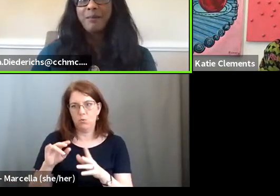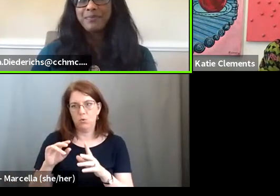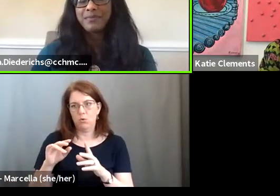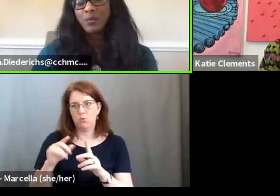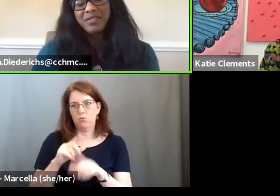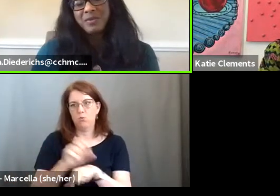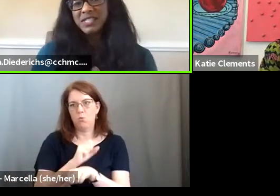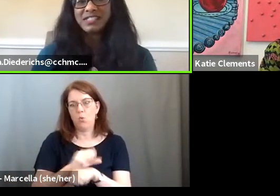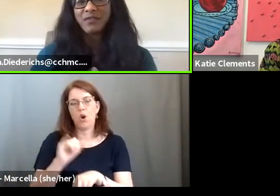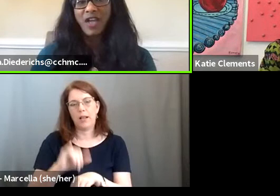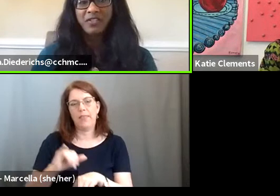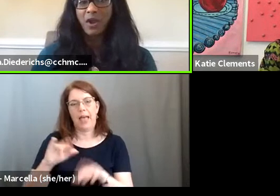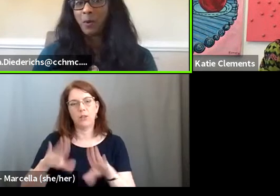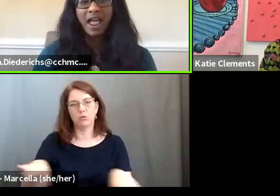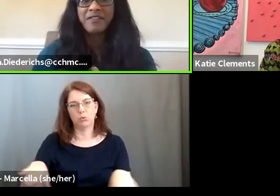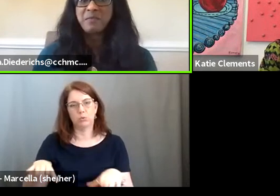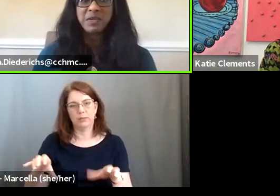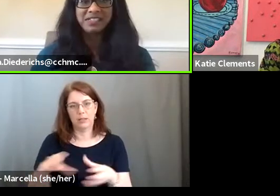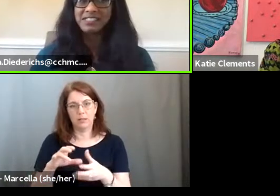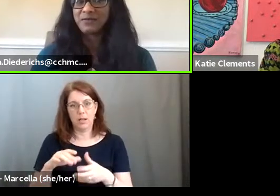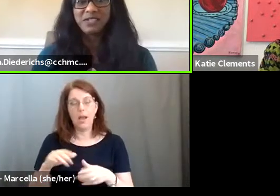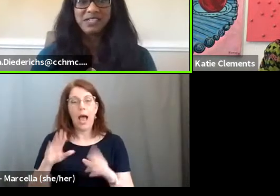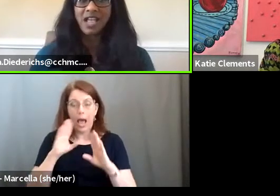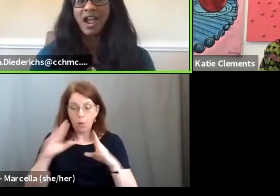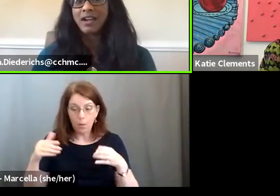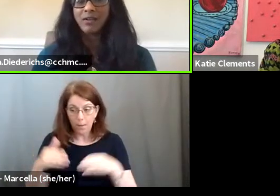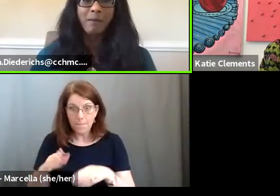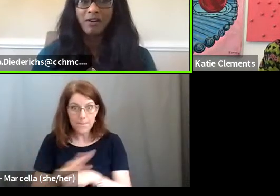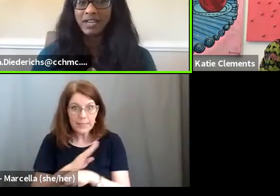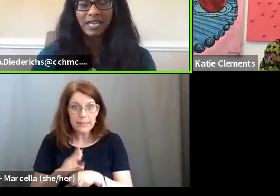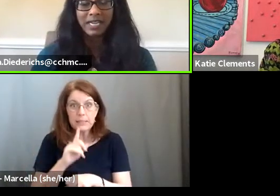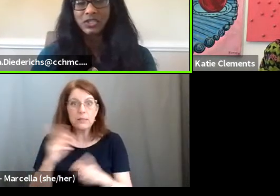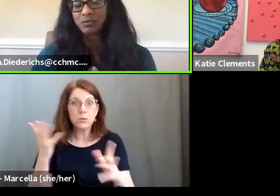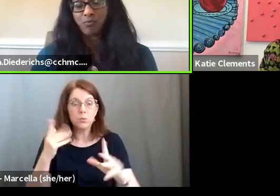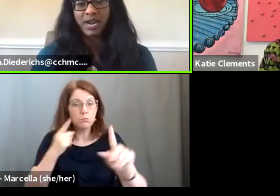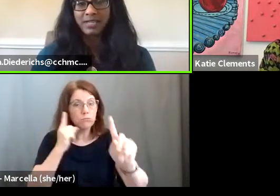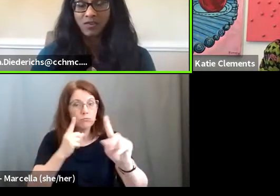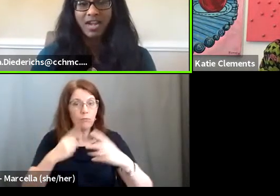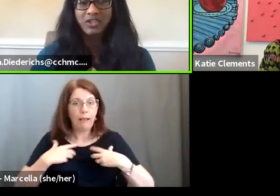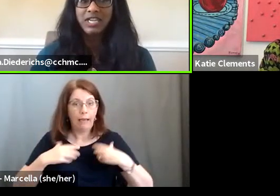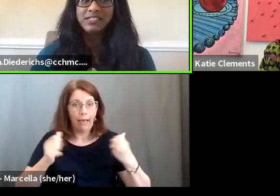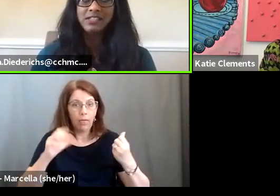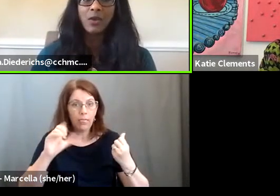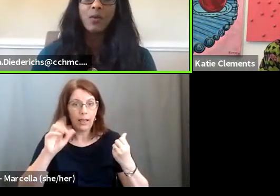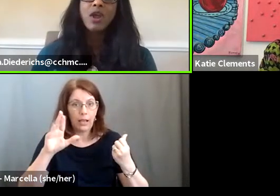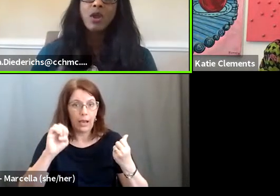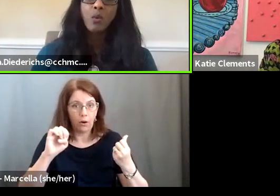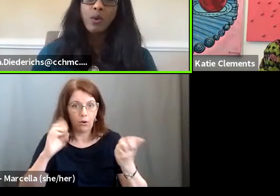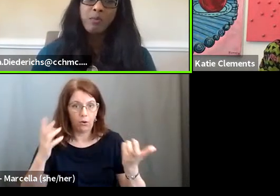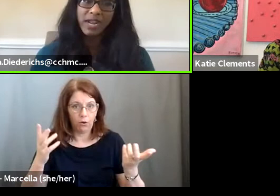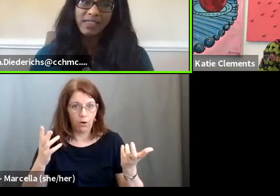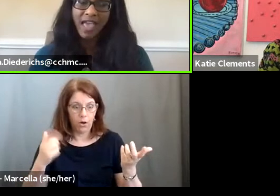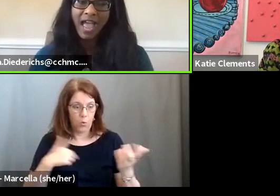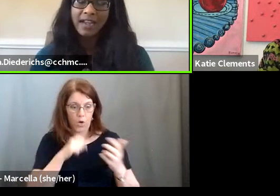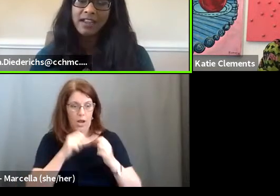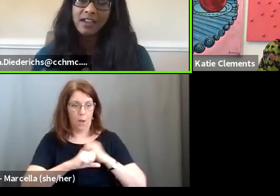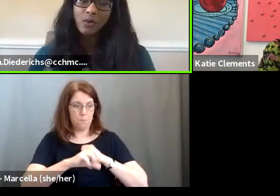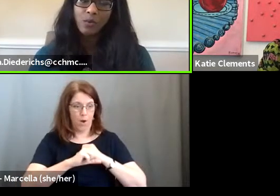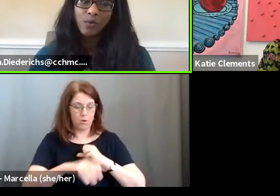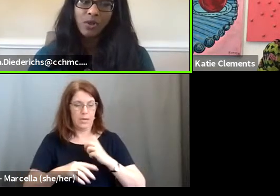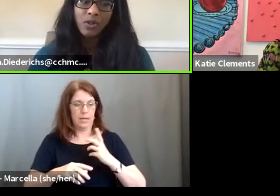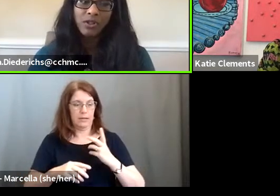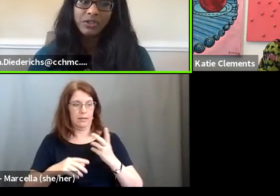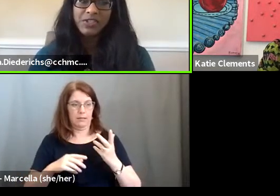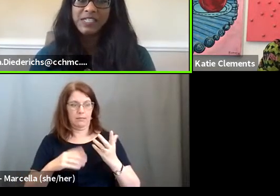Um, we're in the business of healthcare. We're not in the business of design or marketing brand strategies. So we bring that